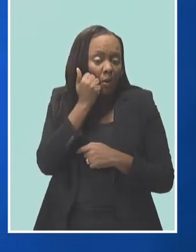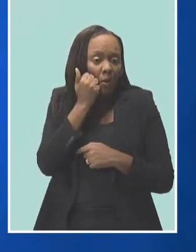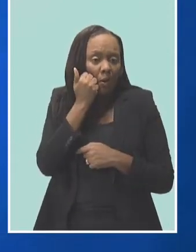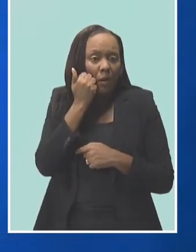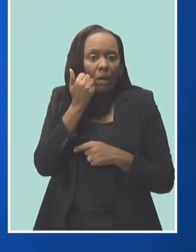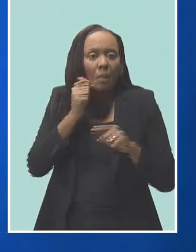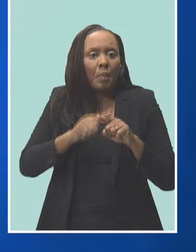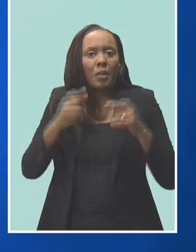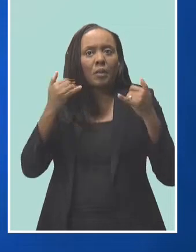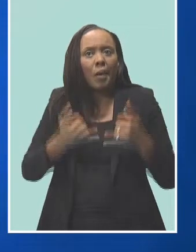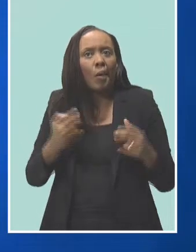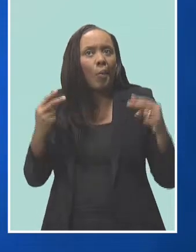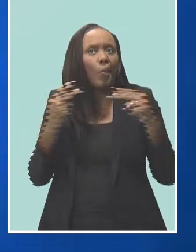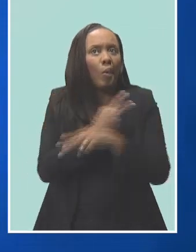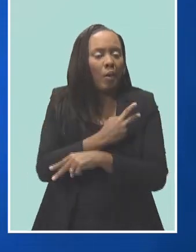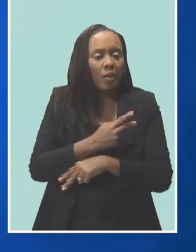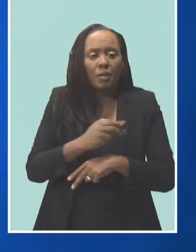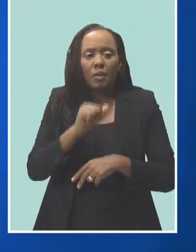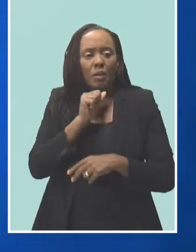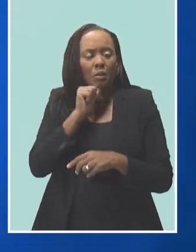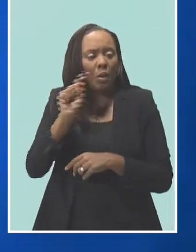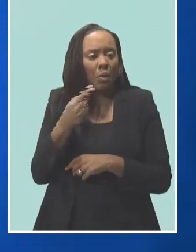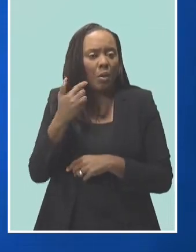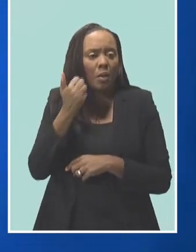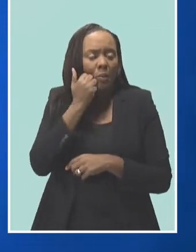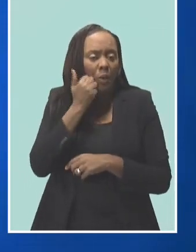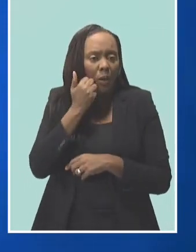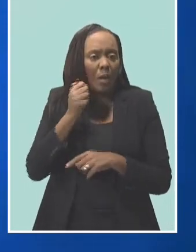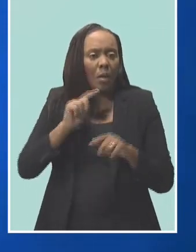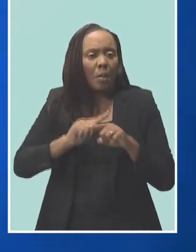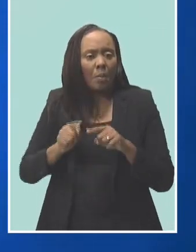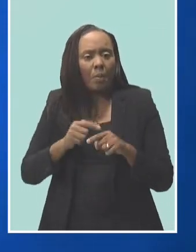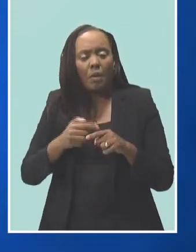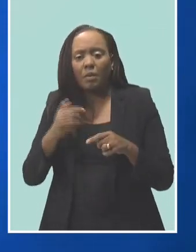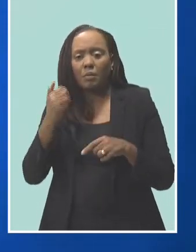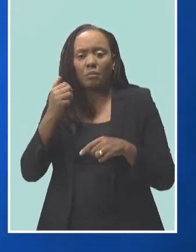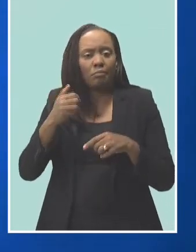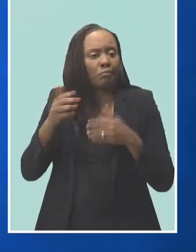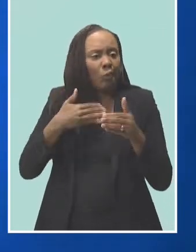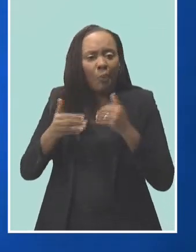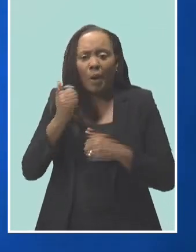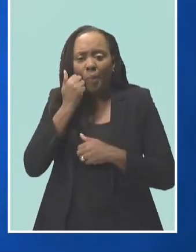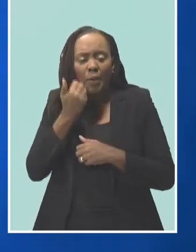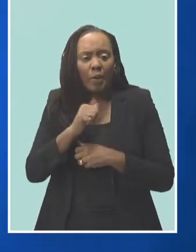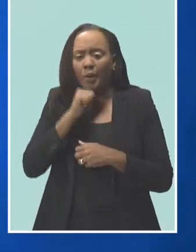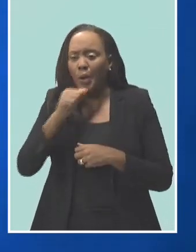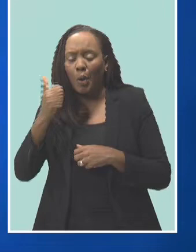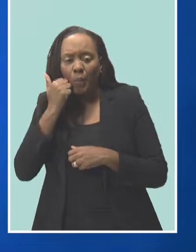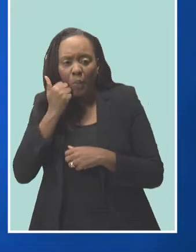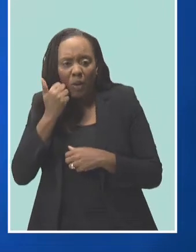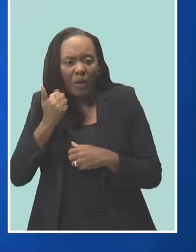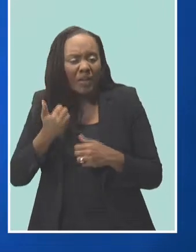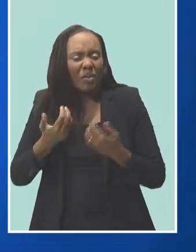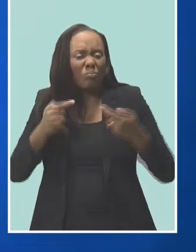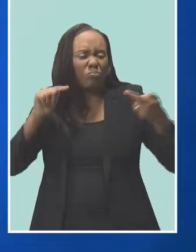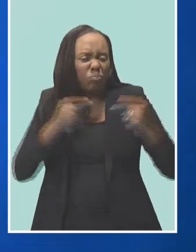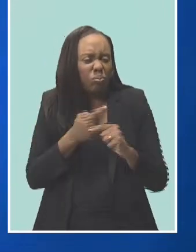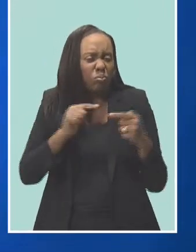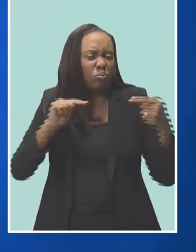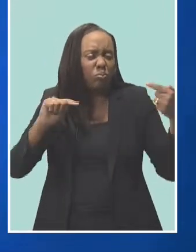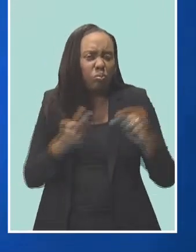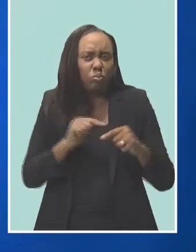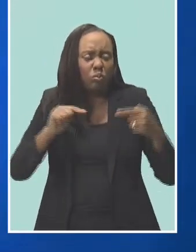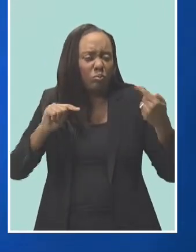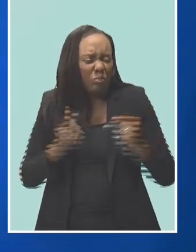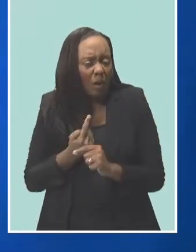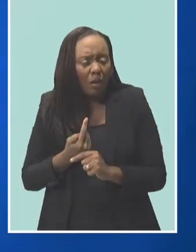through the pandemic. And, you know, mental health is very important, especially in this crisis, because I am telling